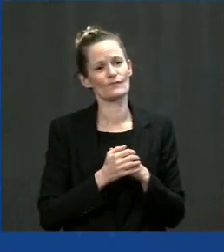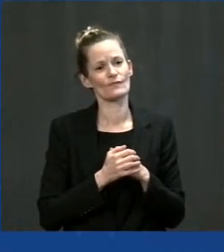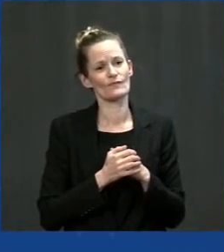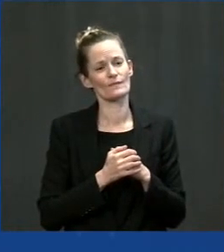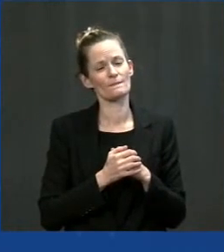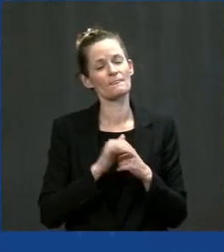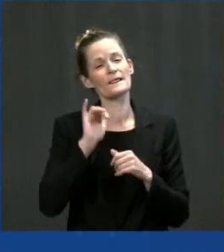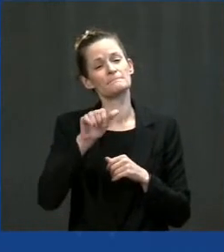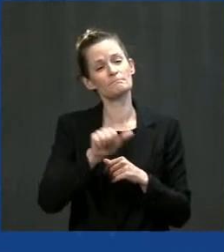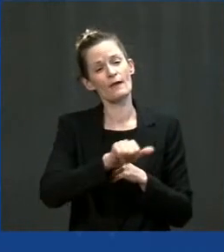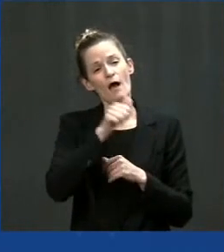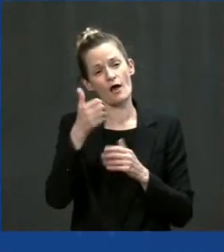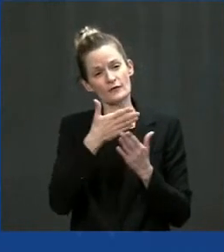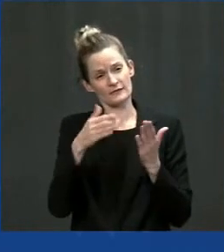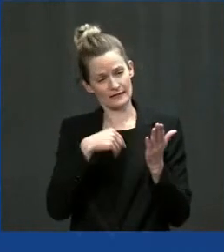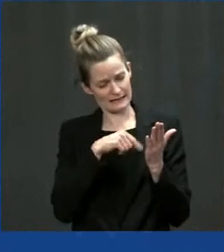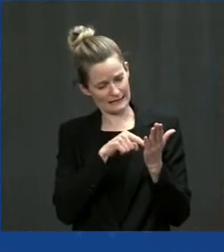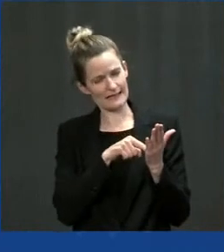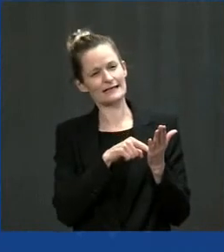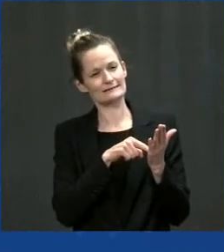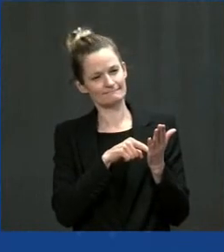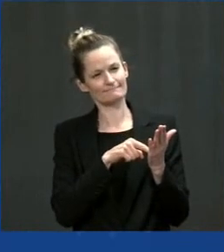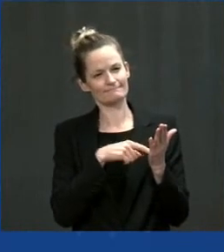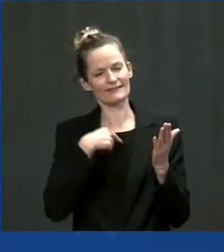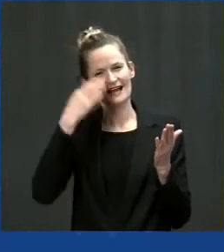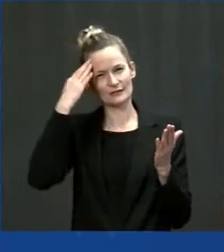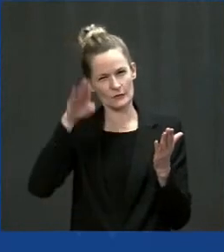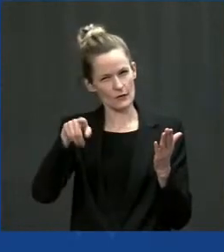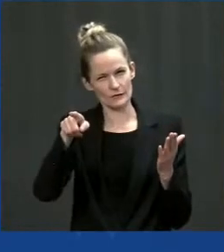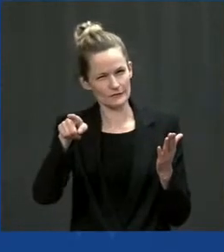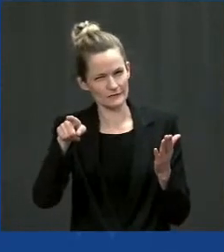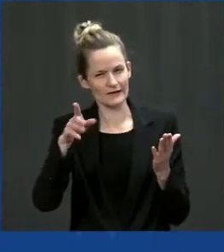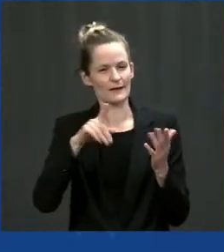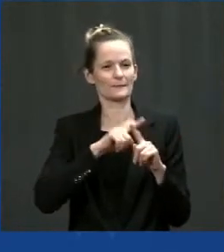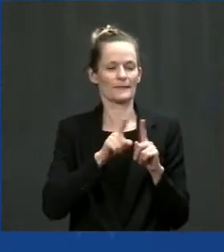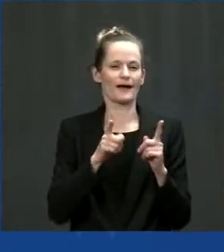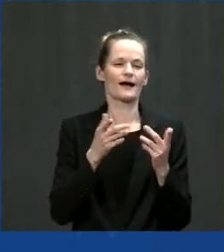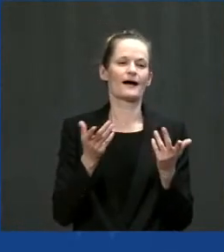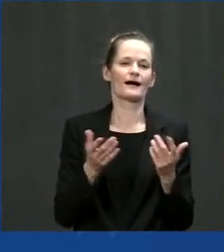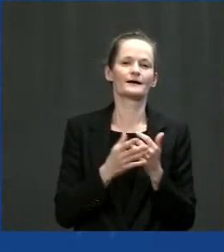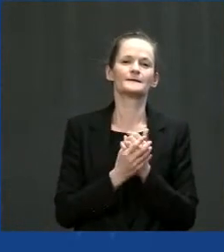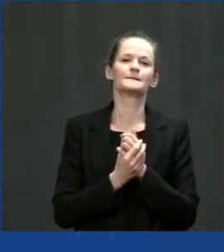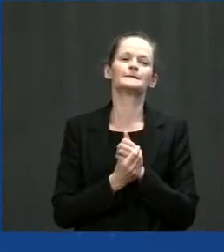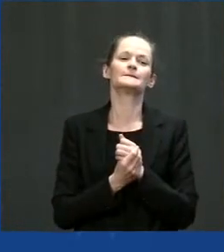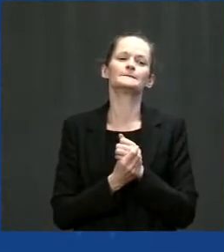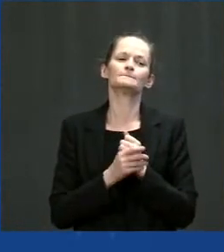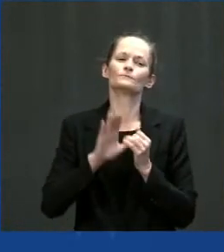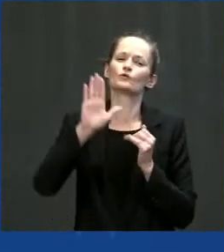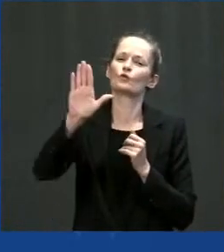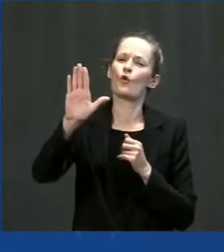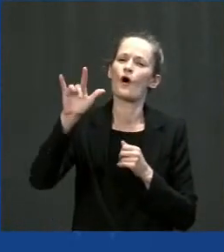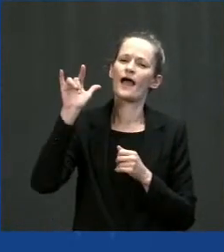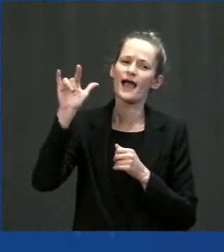know you know about because you're already doing it is that, you know, your airport, your airport, as well